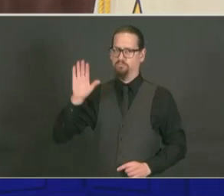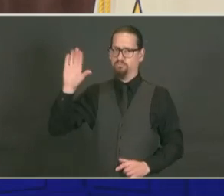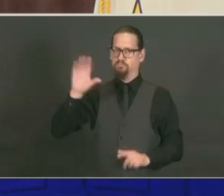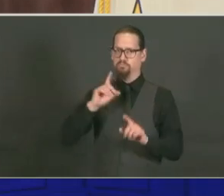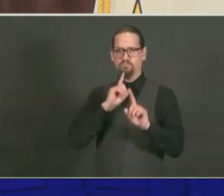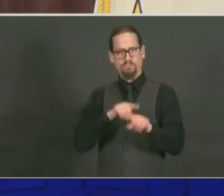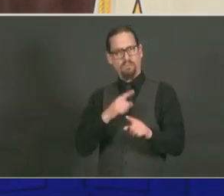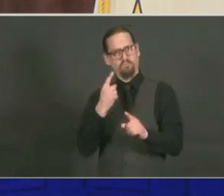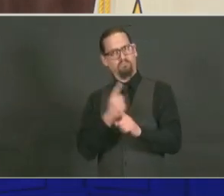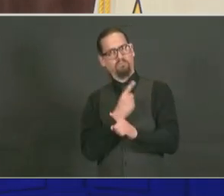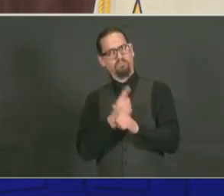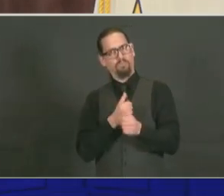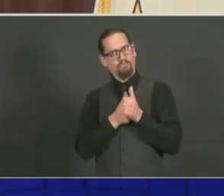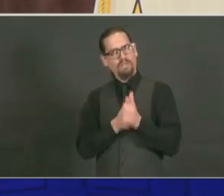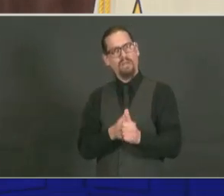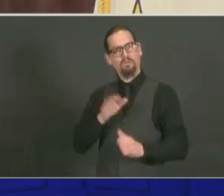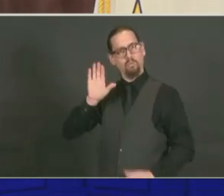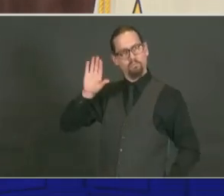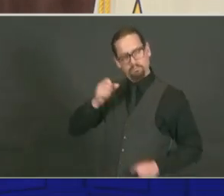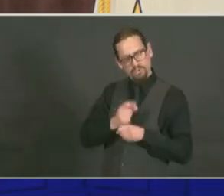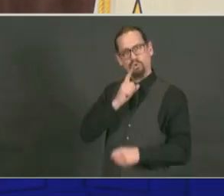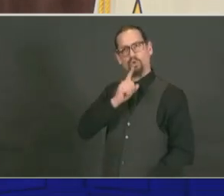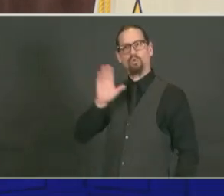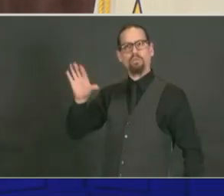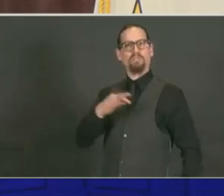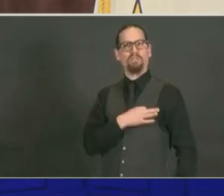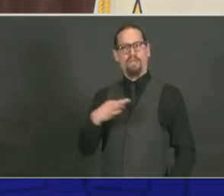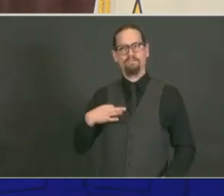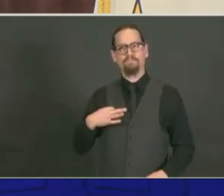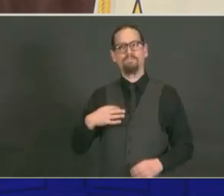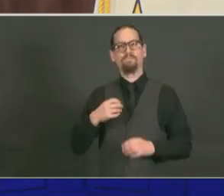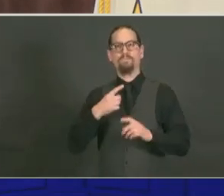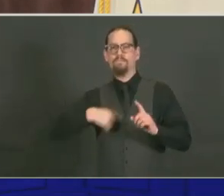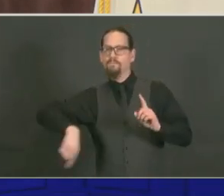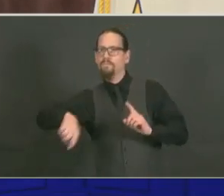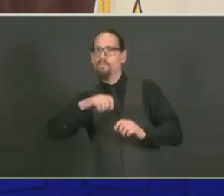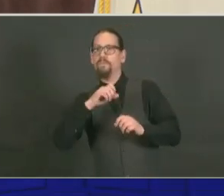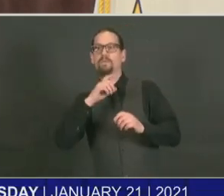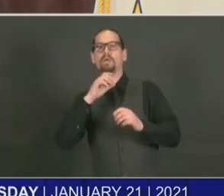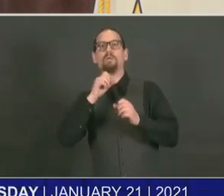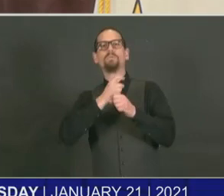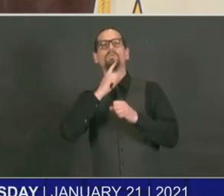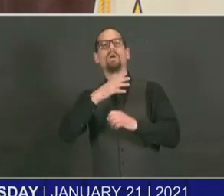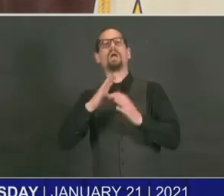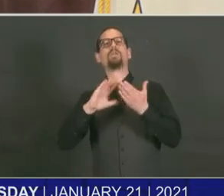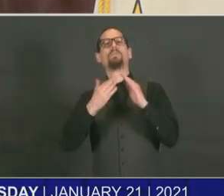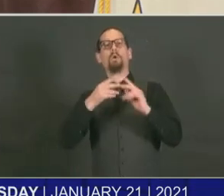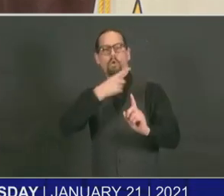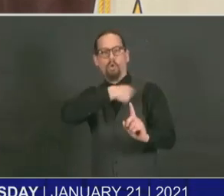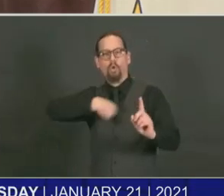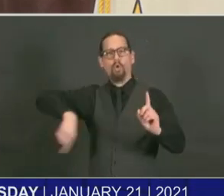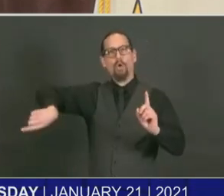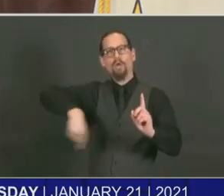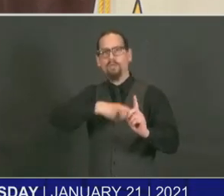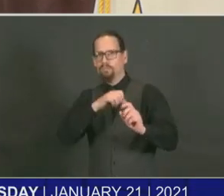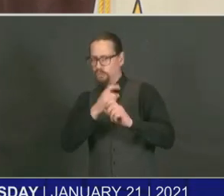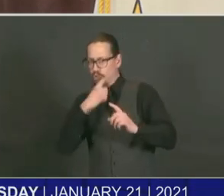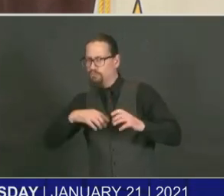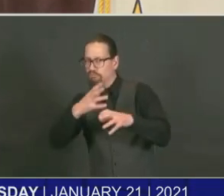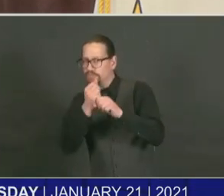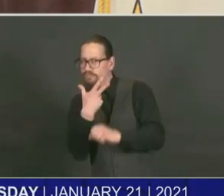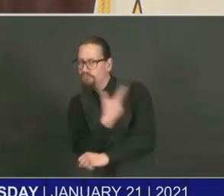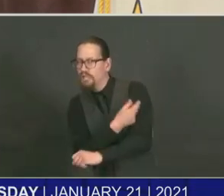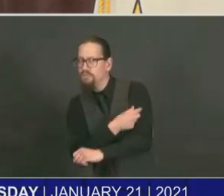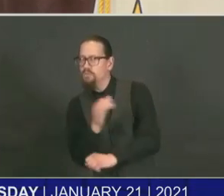community are vaccinated. One of the aims of phase one of the vaccination campaign has